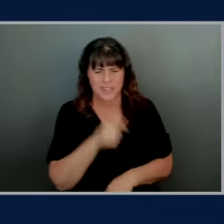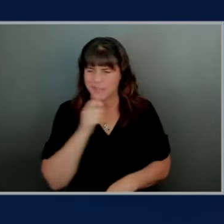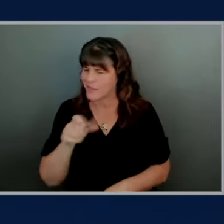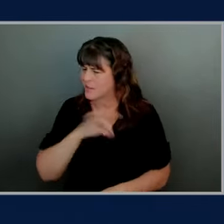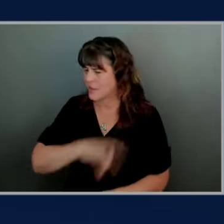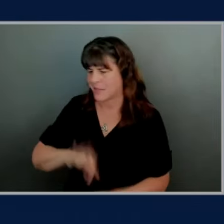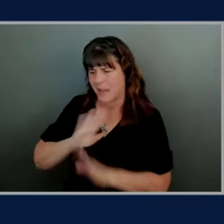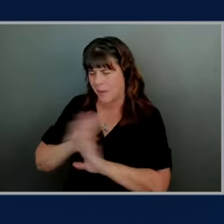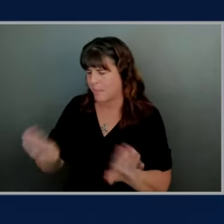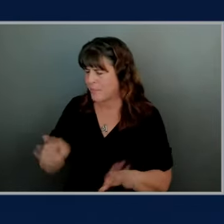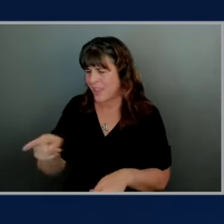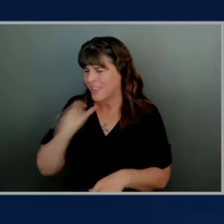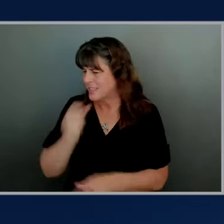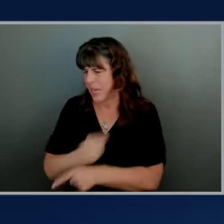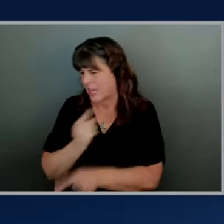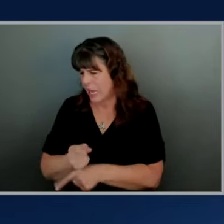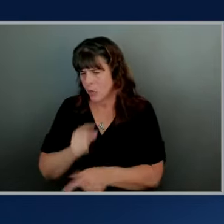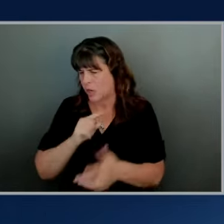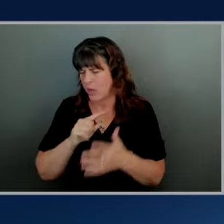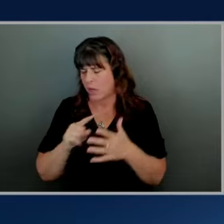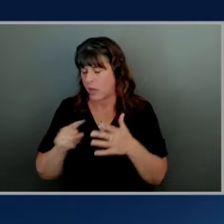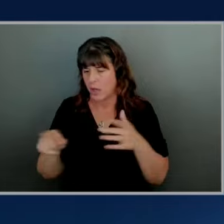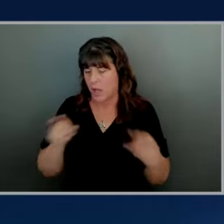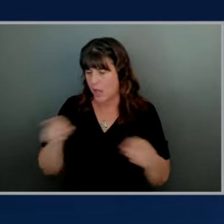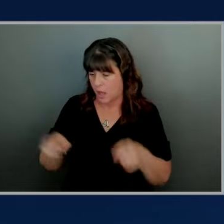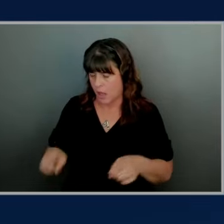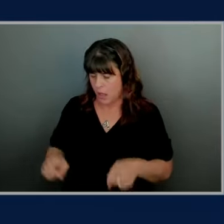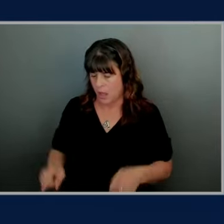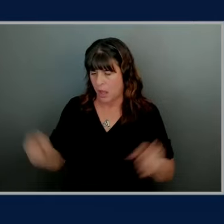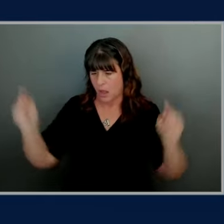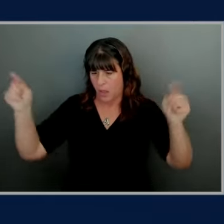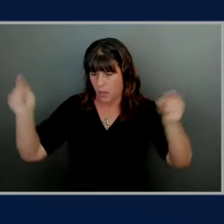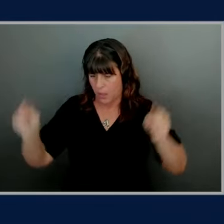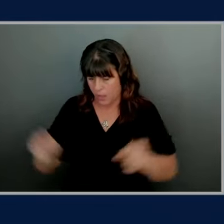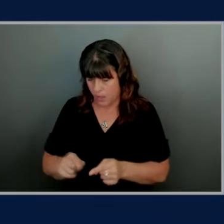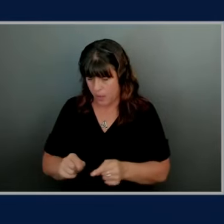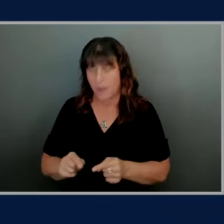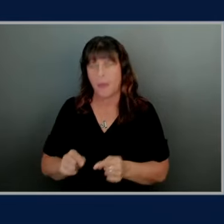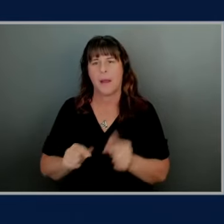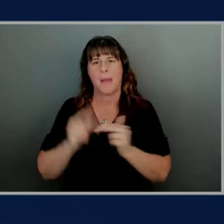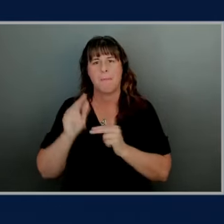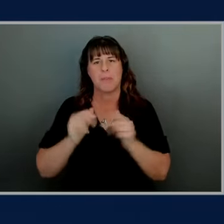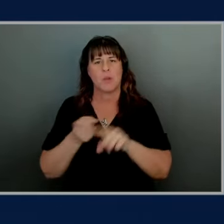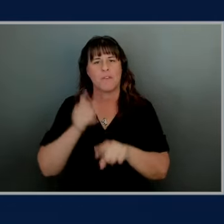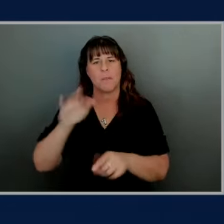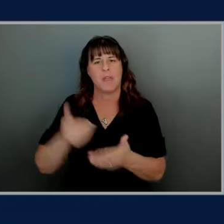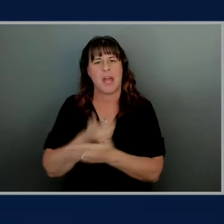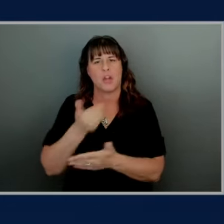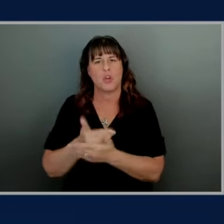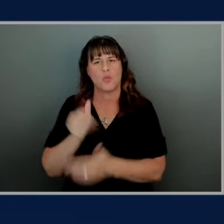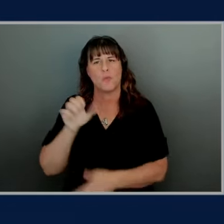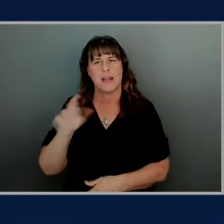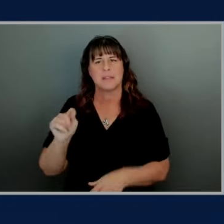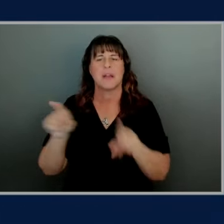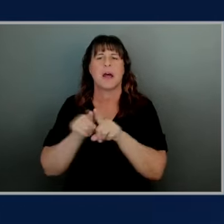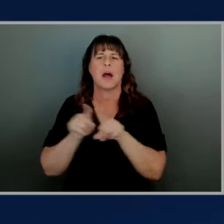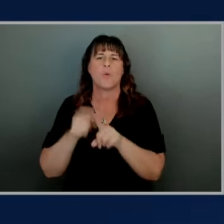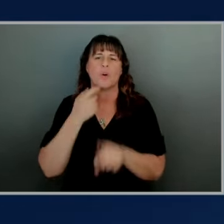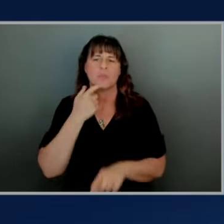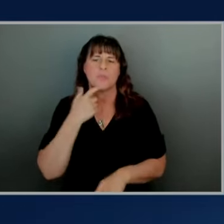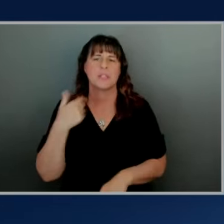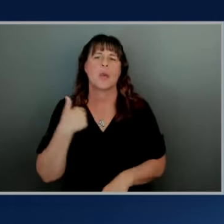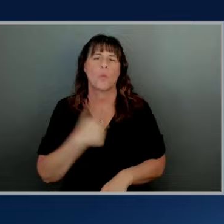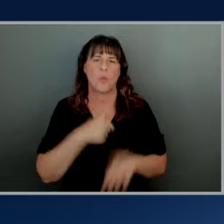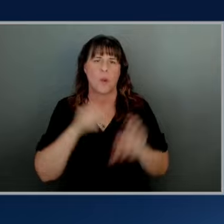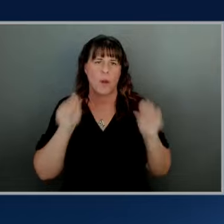no longer accurate etc and then you know build from that new new asset so I would also say we were able